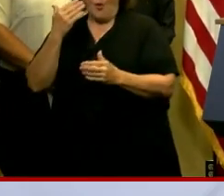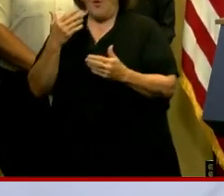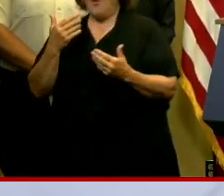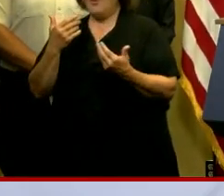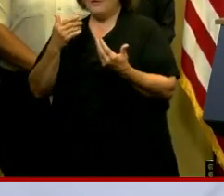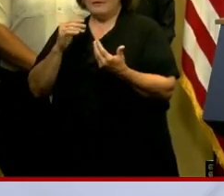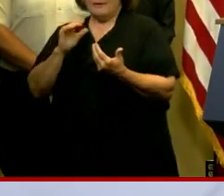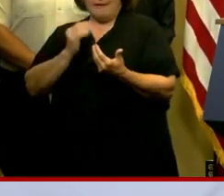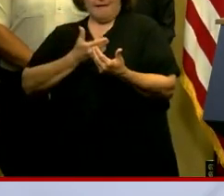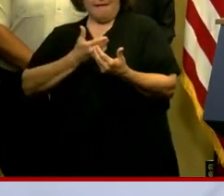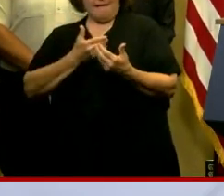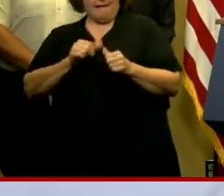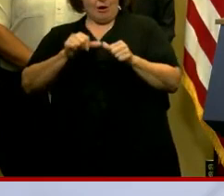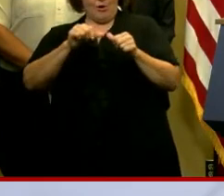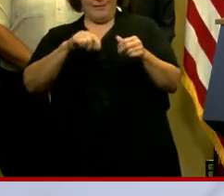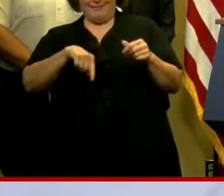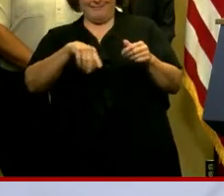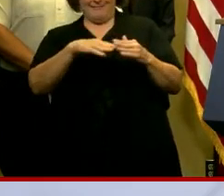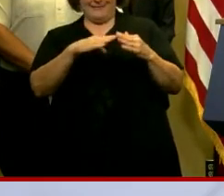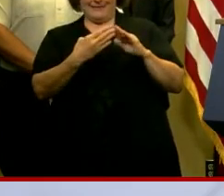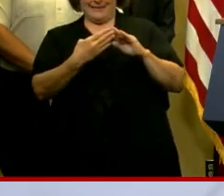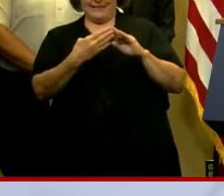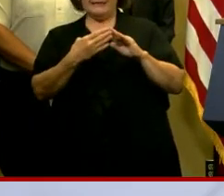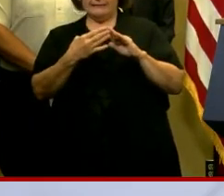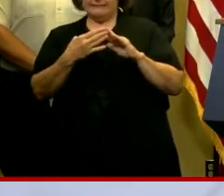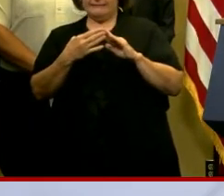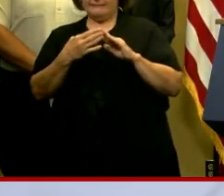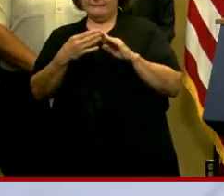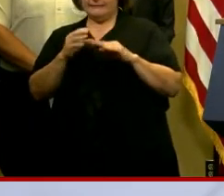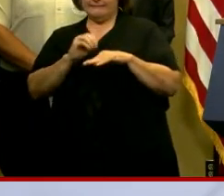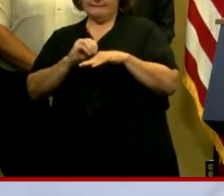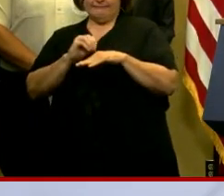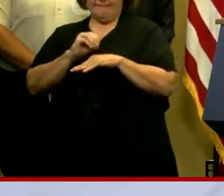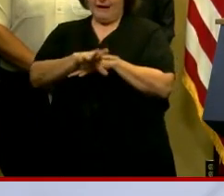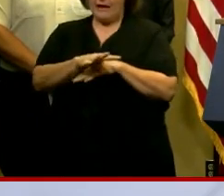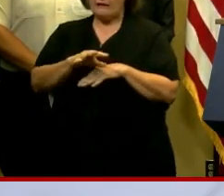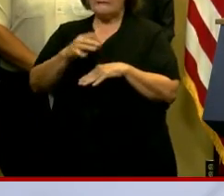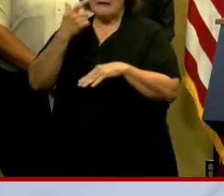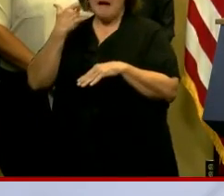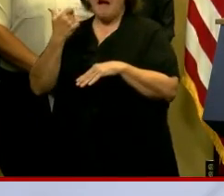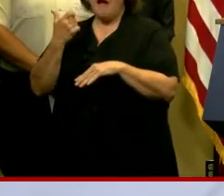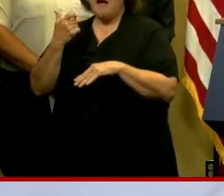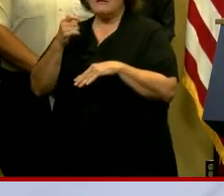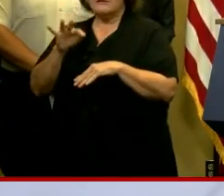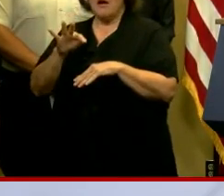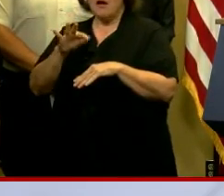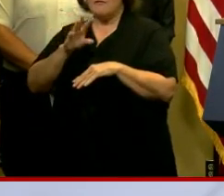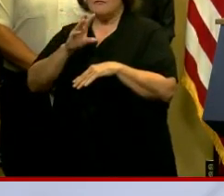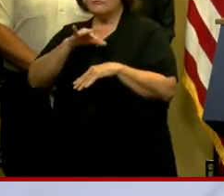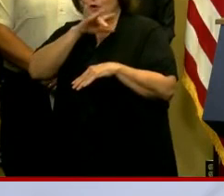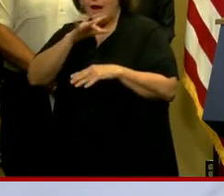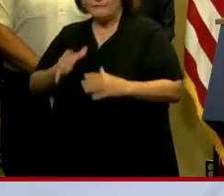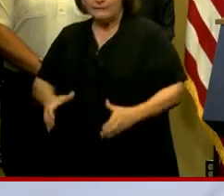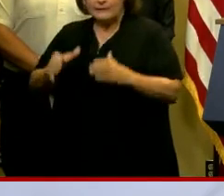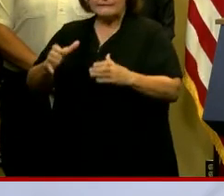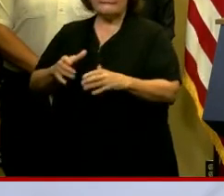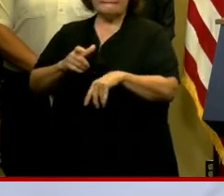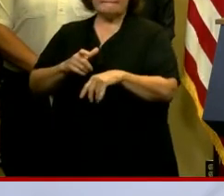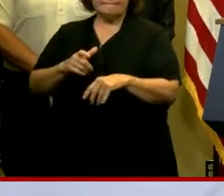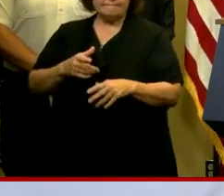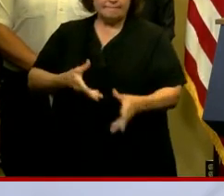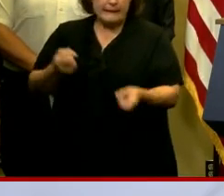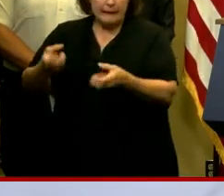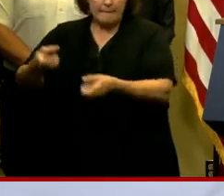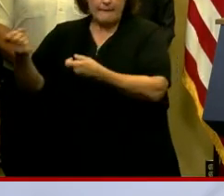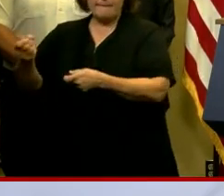had areas in our city that have been impacted, uh, significantly with trash collections and timely pickups that